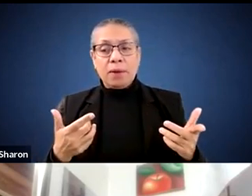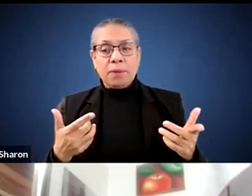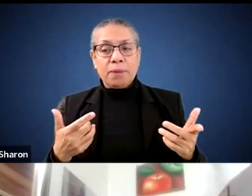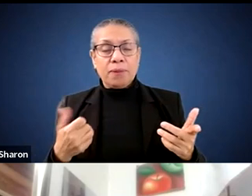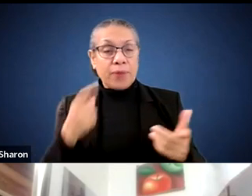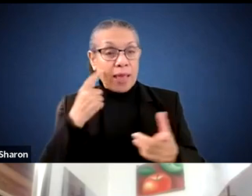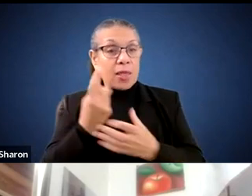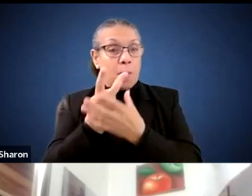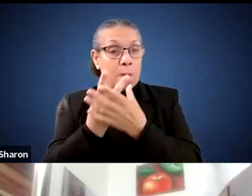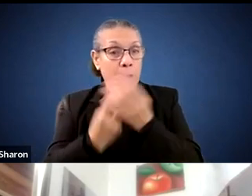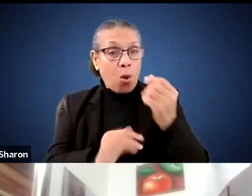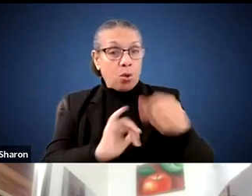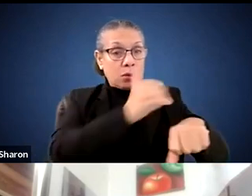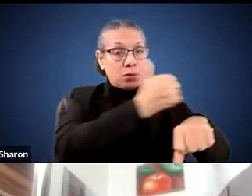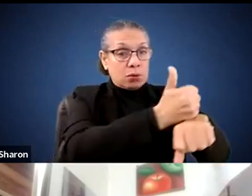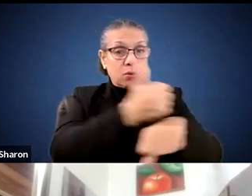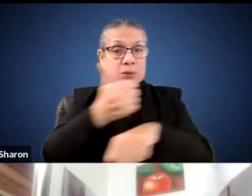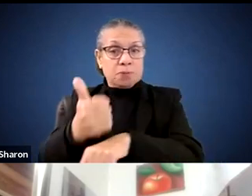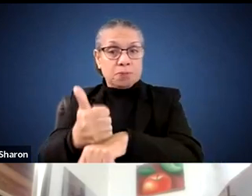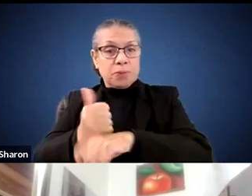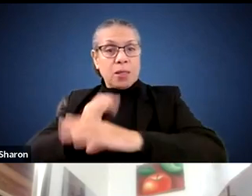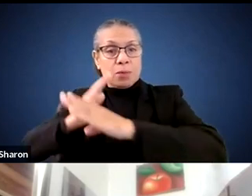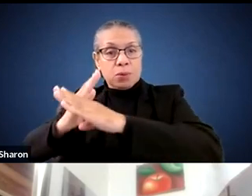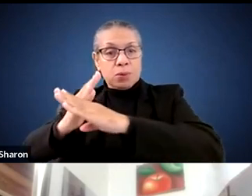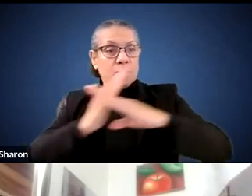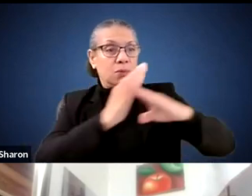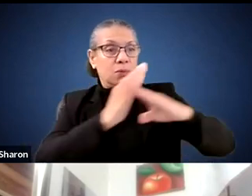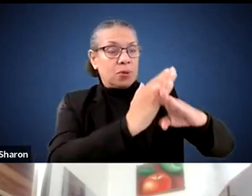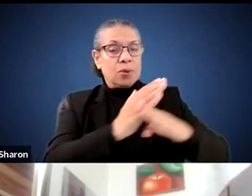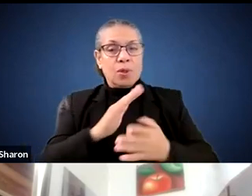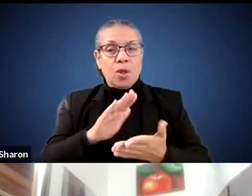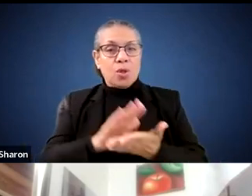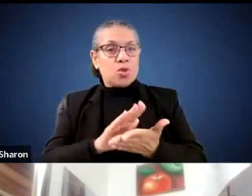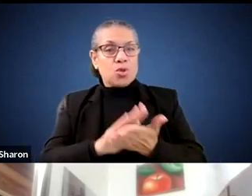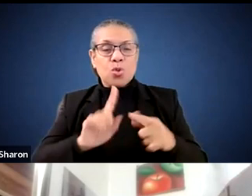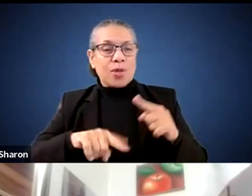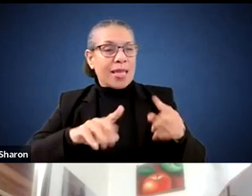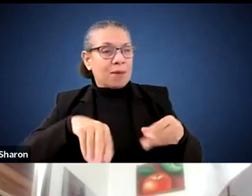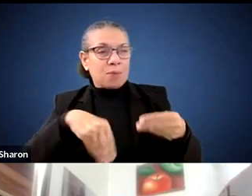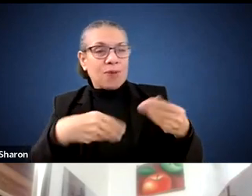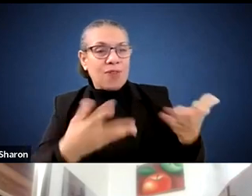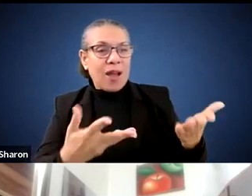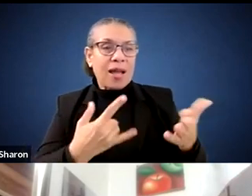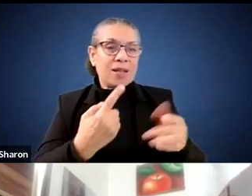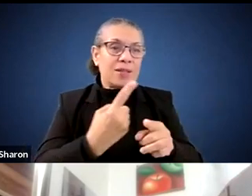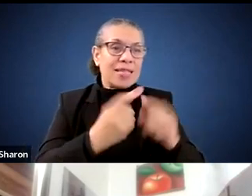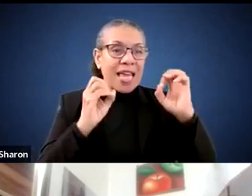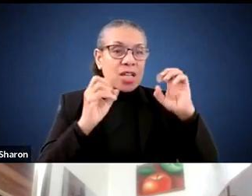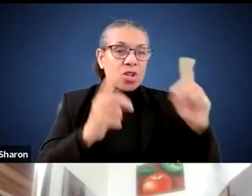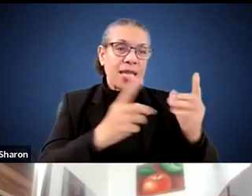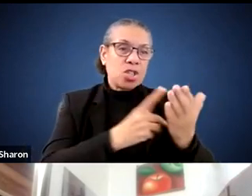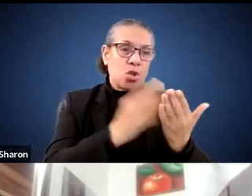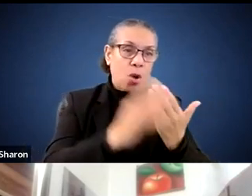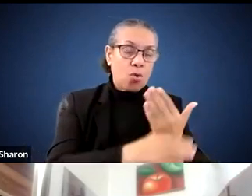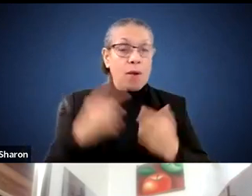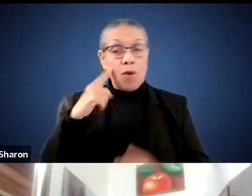facilities are prohibiting the district from delivering the desired educational program, which is a big, big